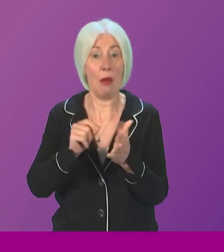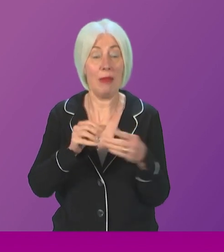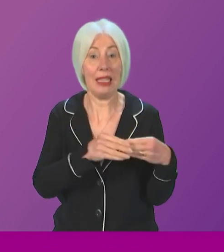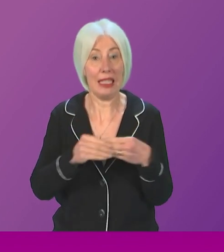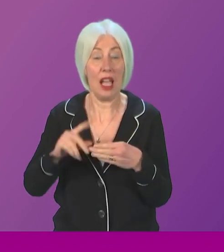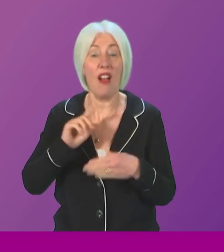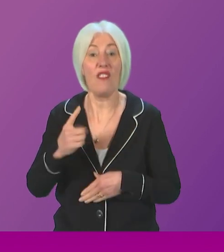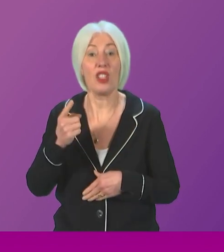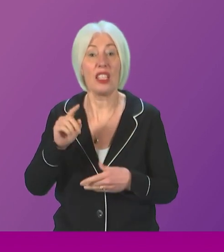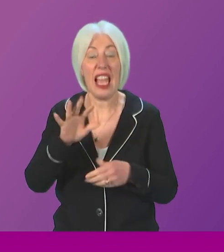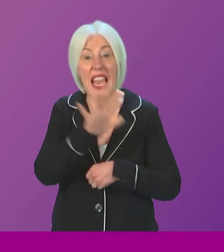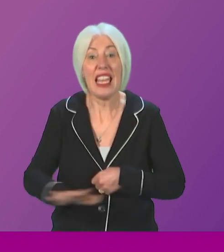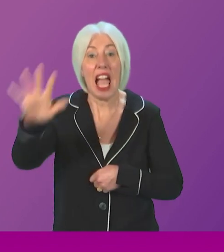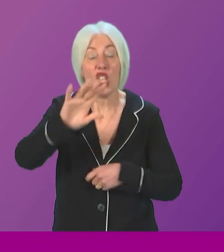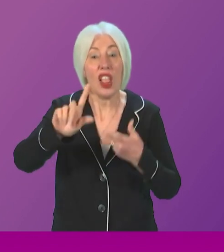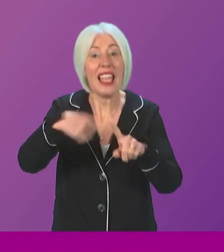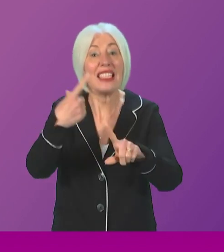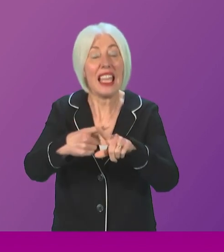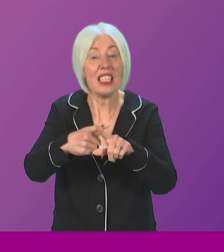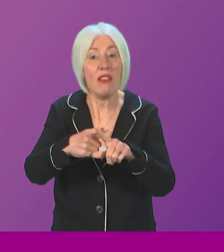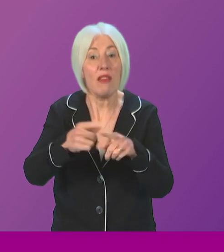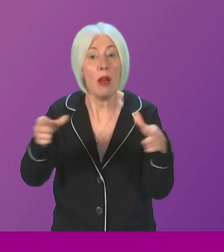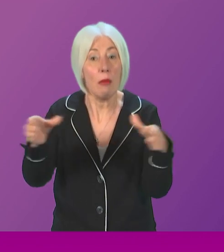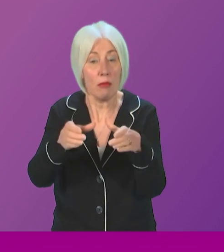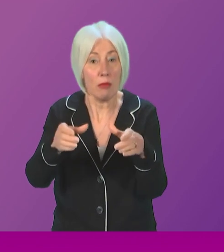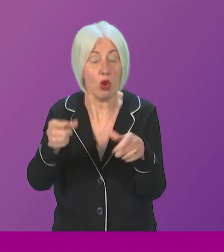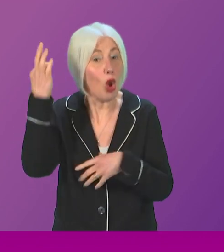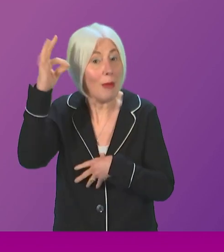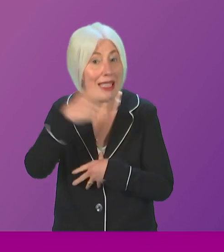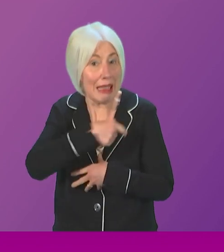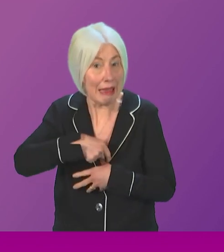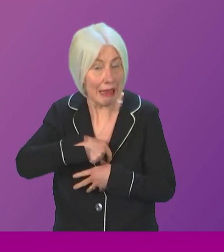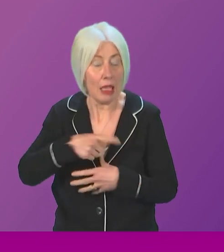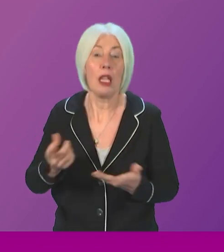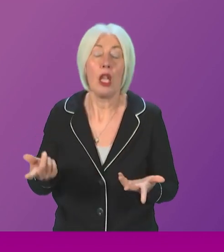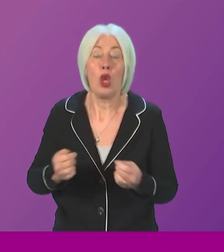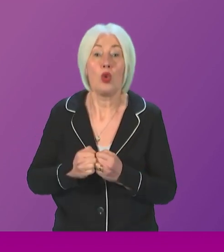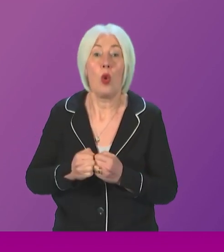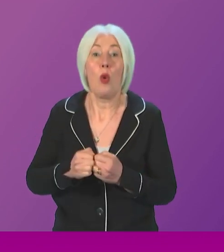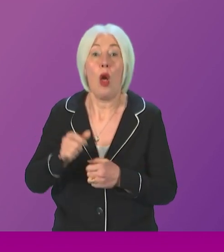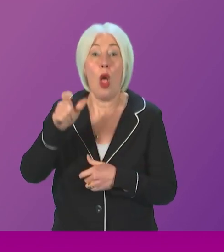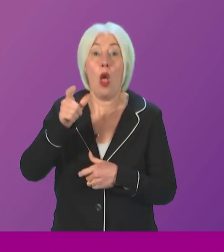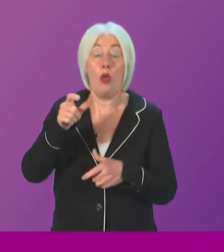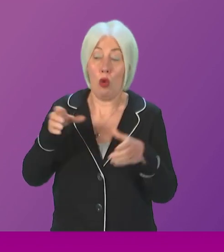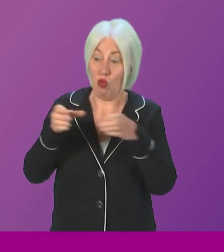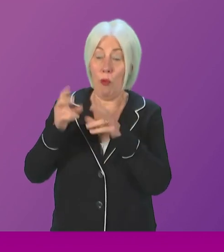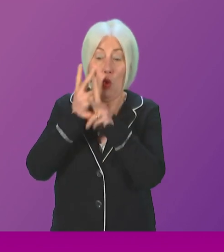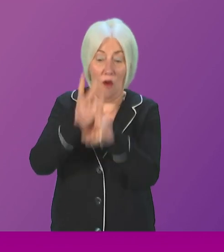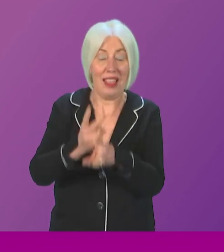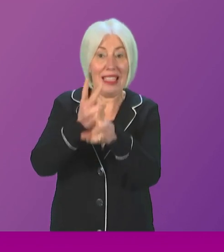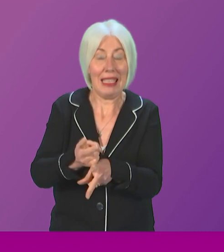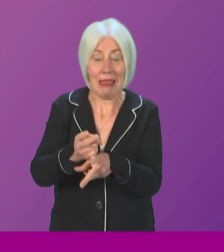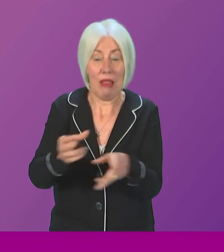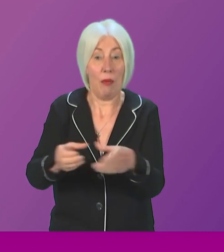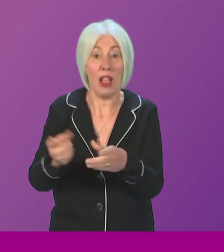Executive Committee, I'm pleased that we got agreement from that committee, the elected, the body that oversees the party that is elected by our